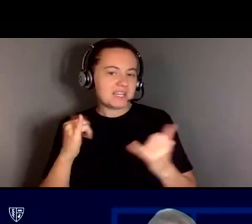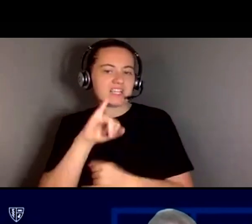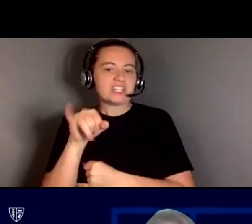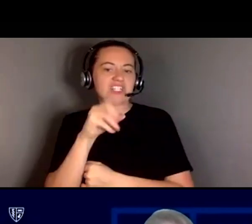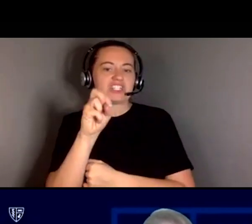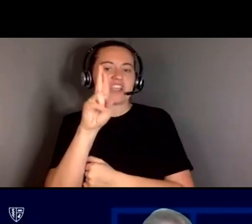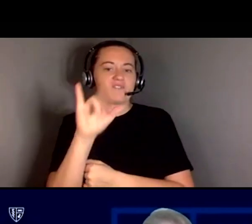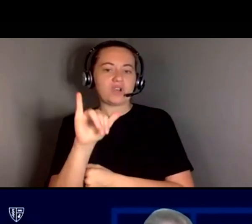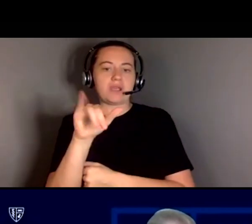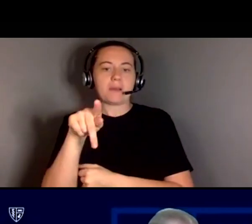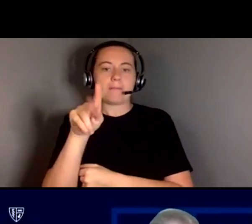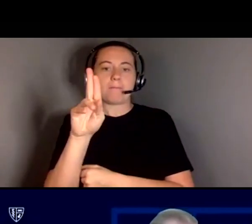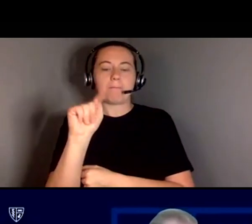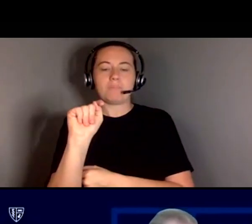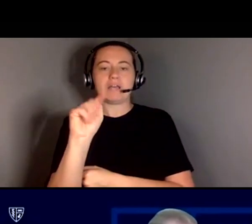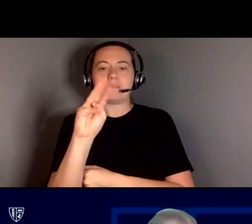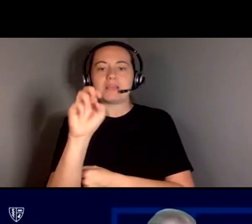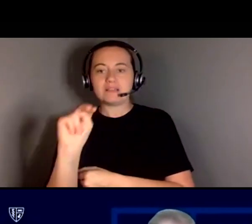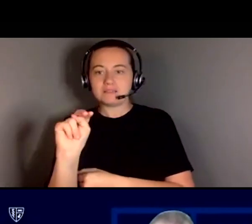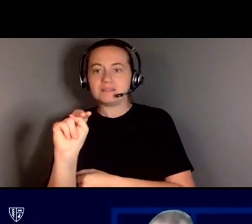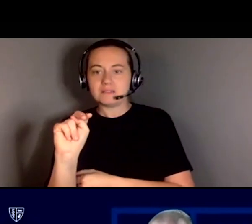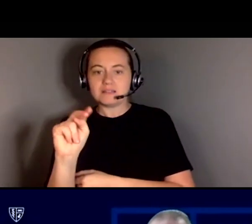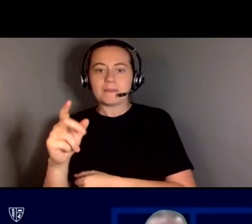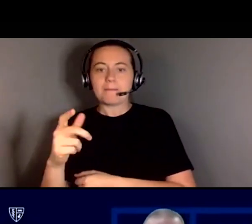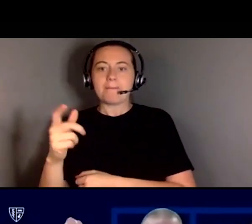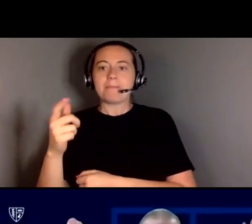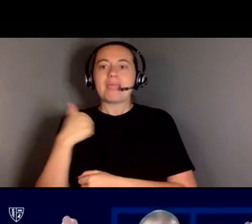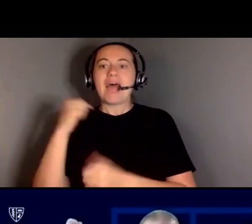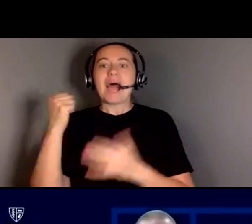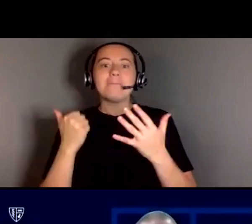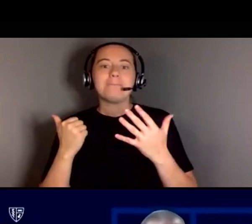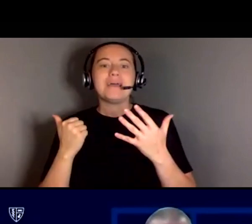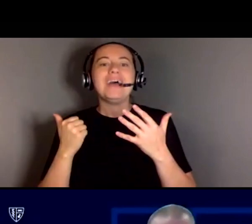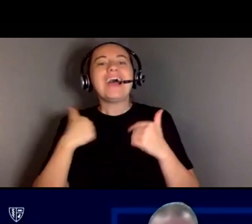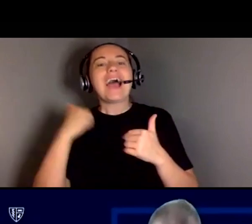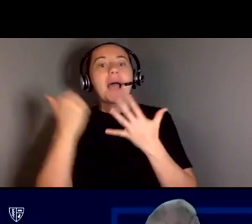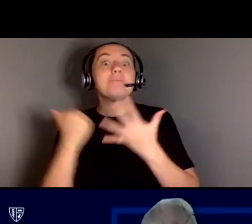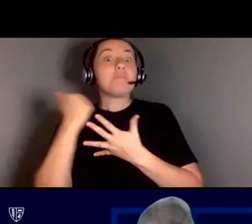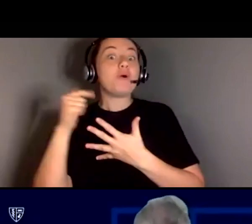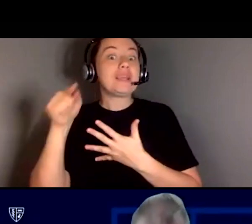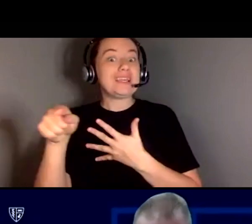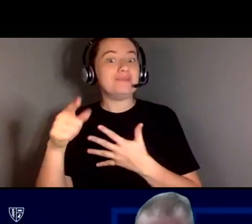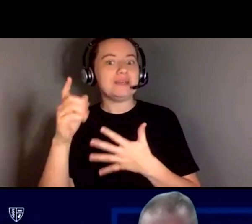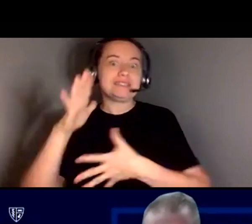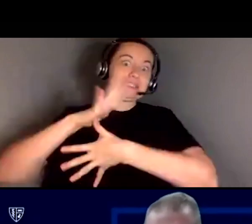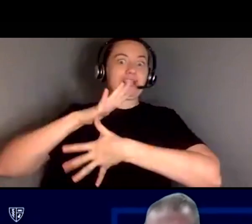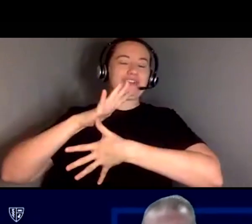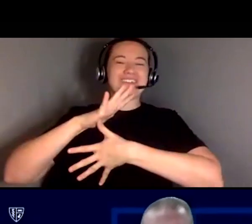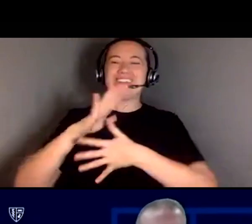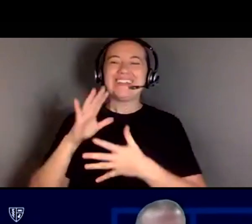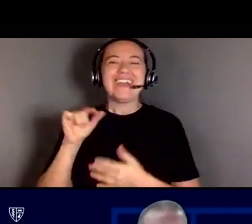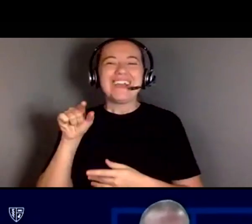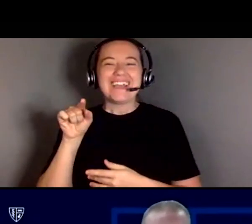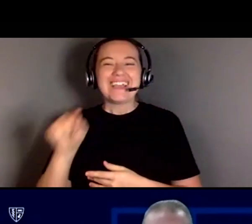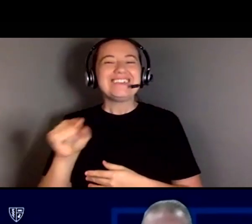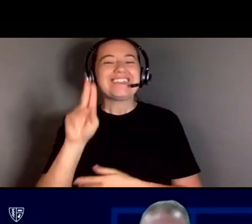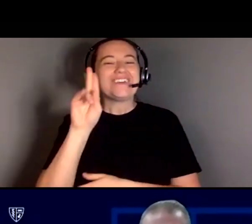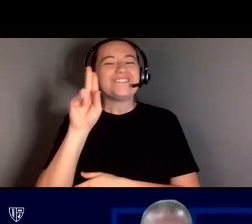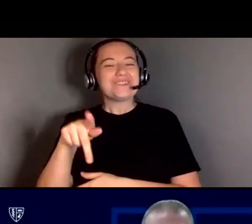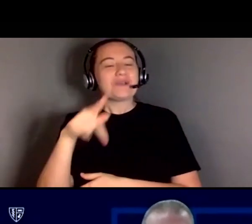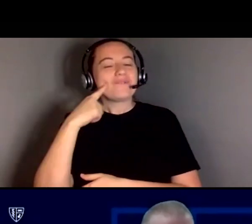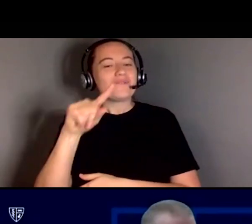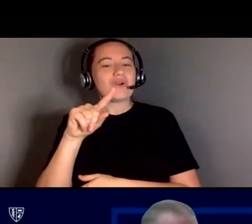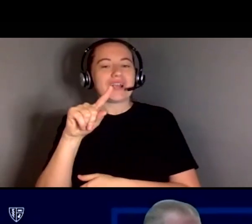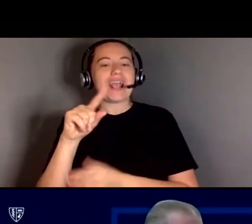Senior, I'm sorry, forgive me, I'm promoting him, but who serves as Vice President for